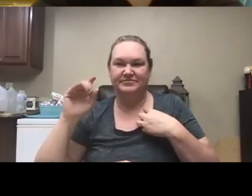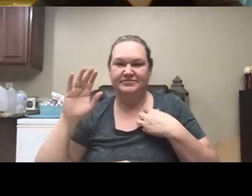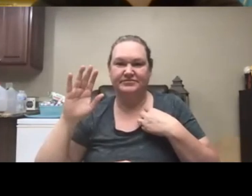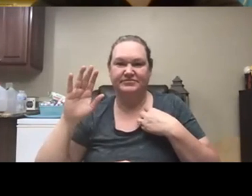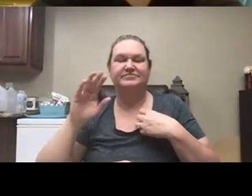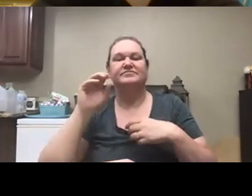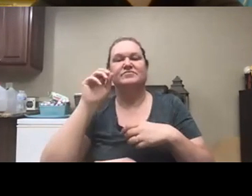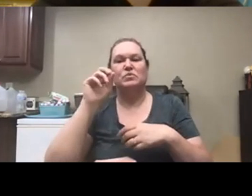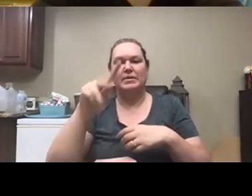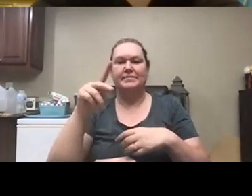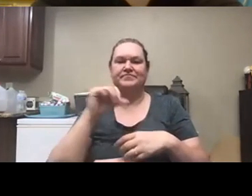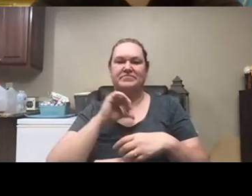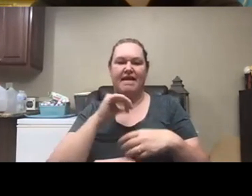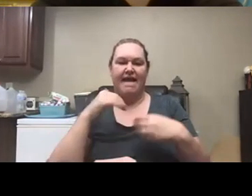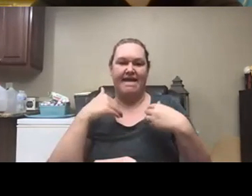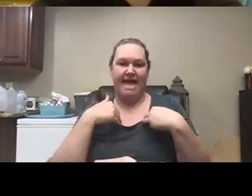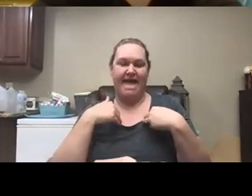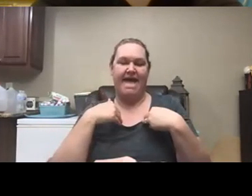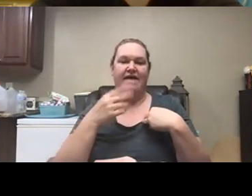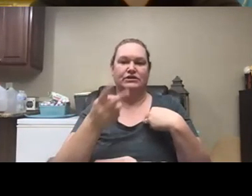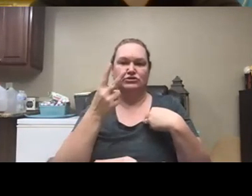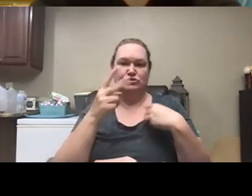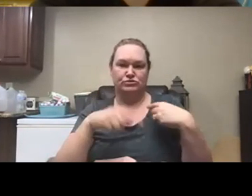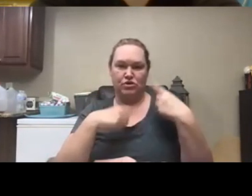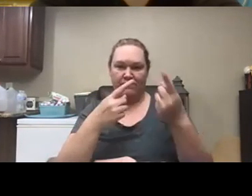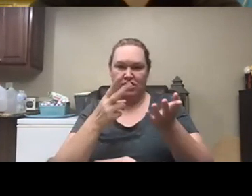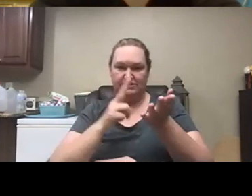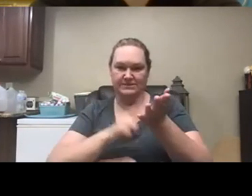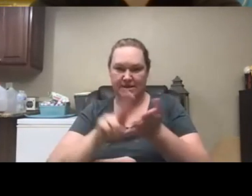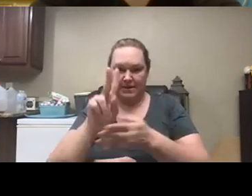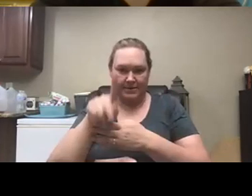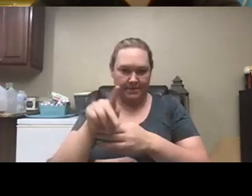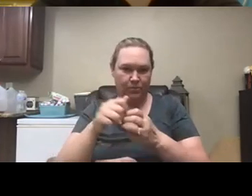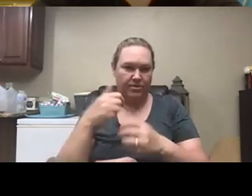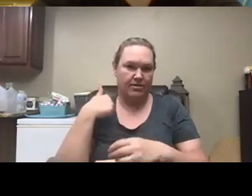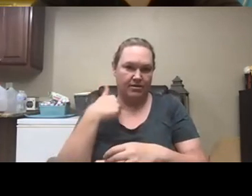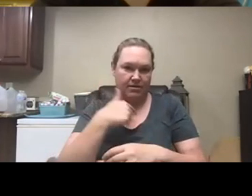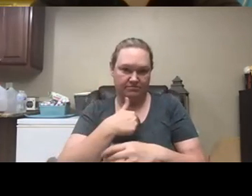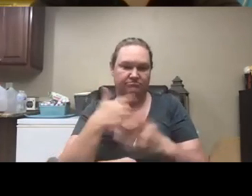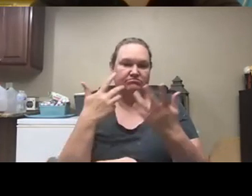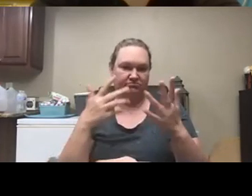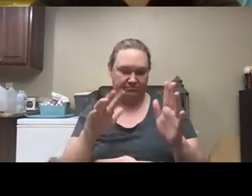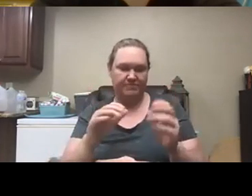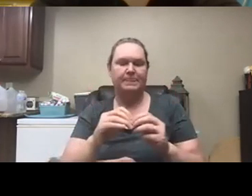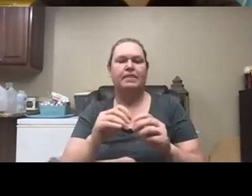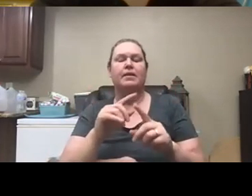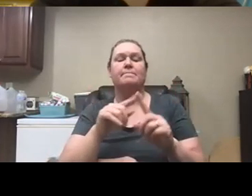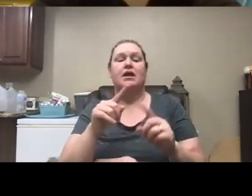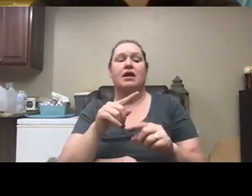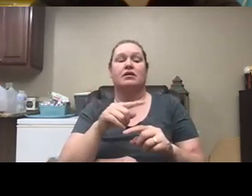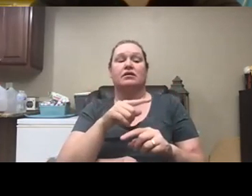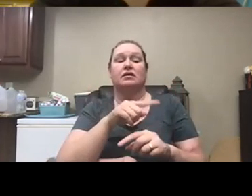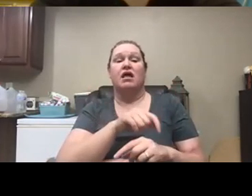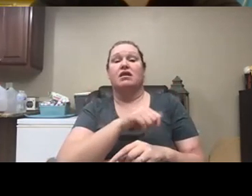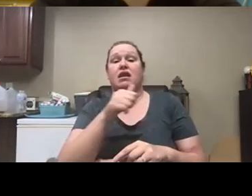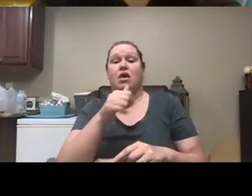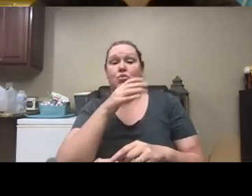okay go ahead so i have two people that have signed up with us